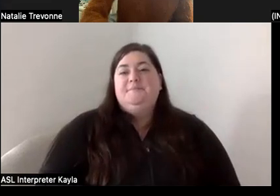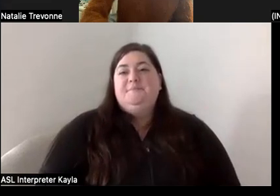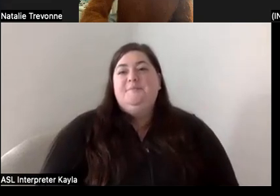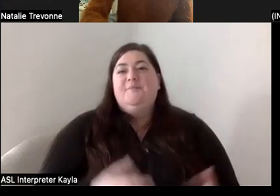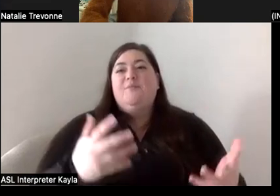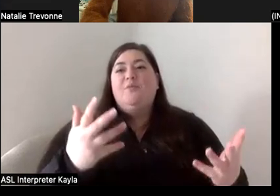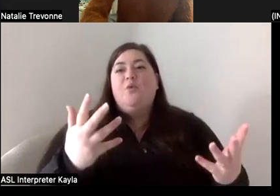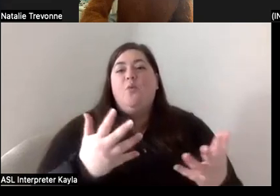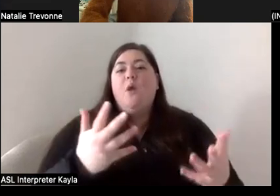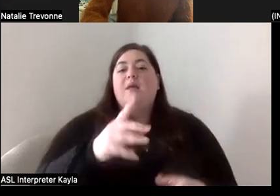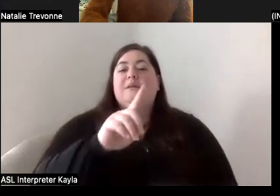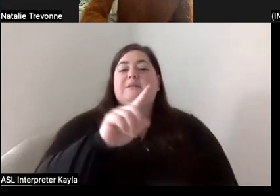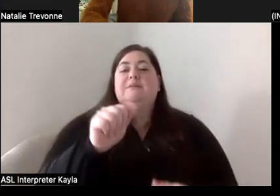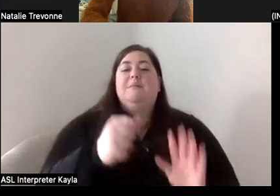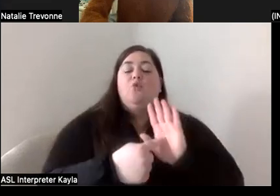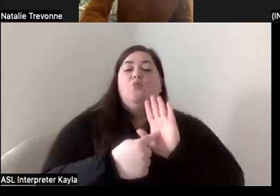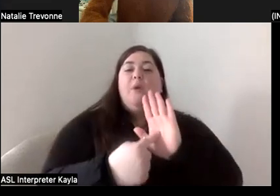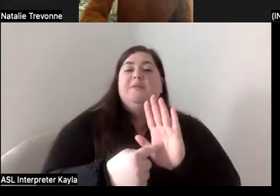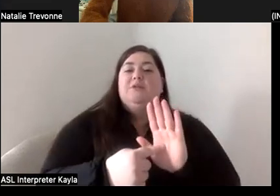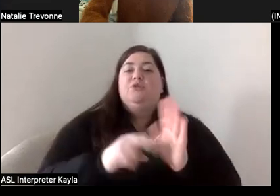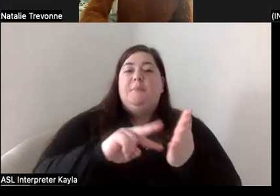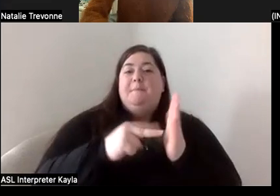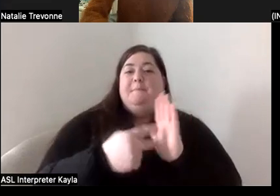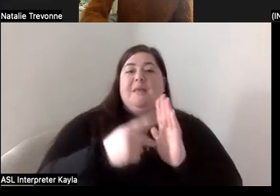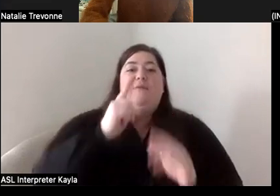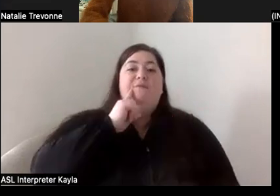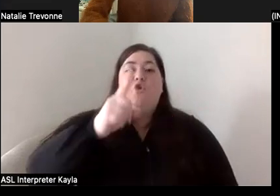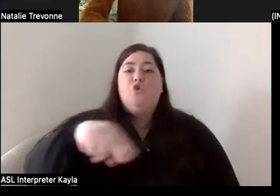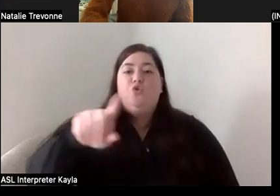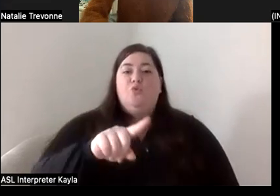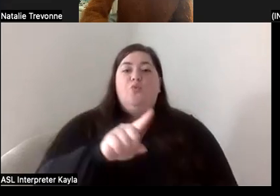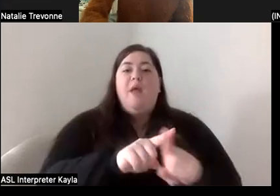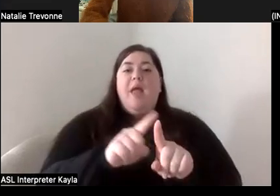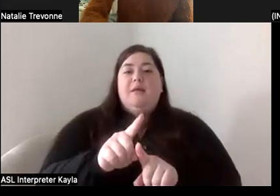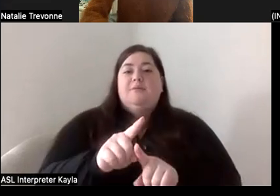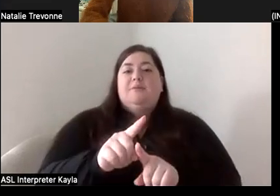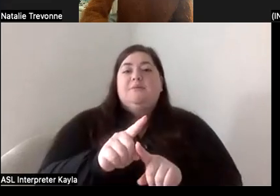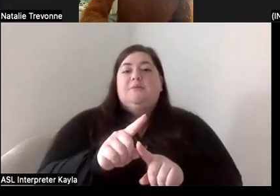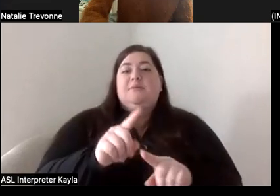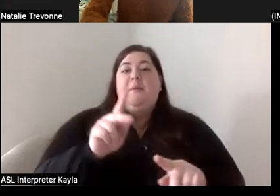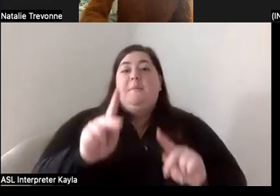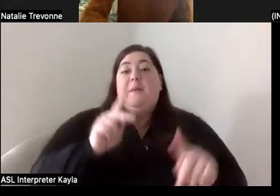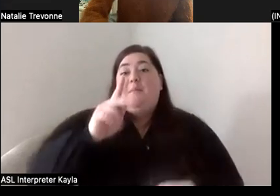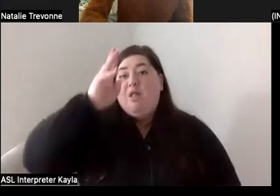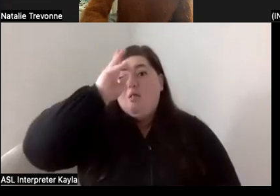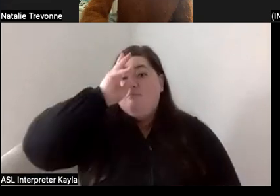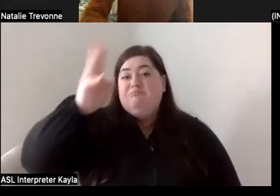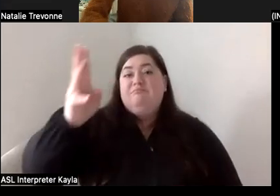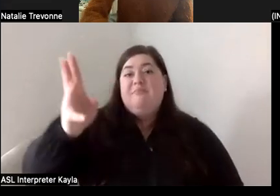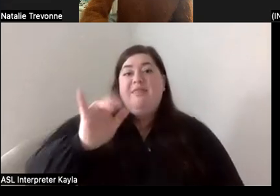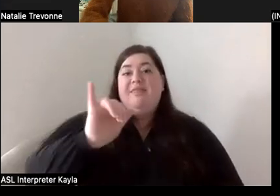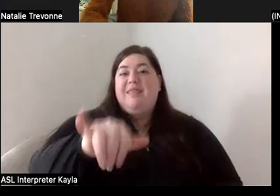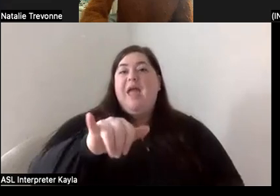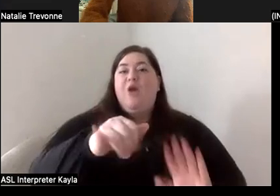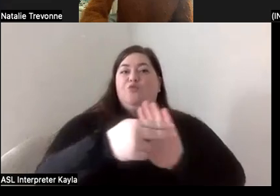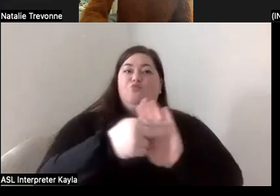disability representation mean to you all as people who are actually creating that representation?